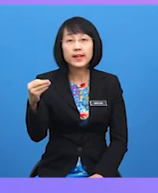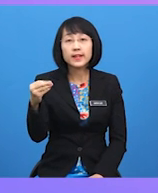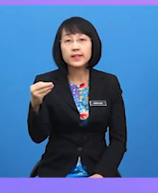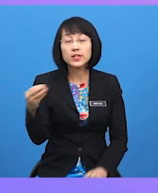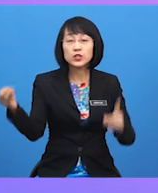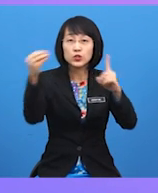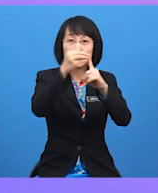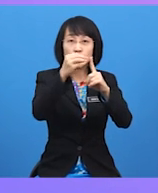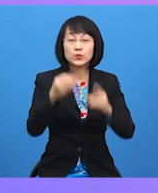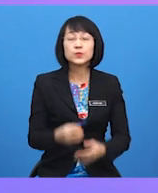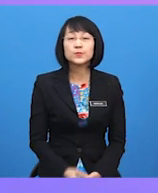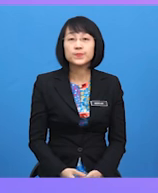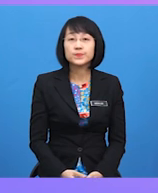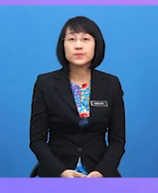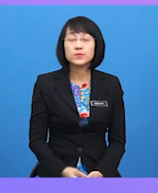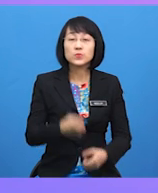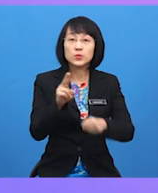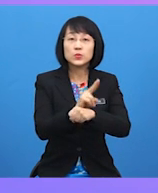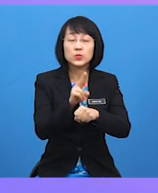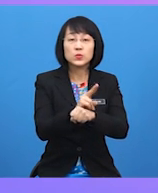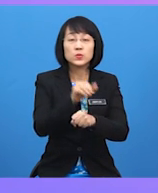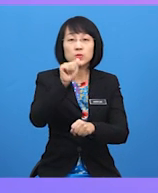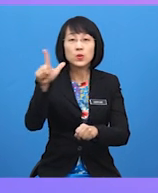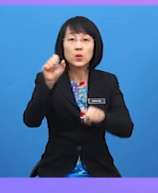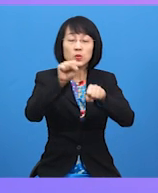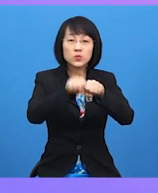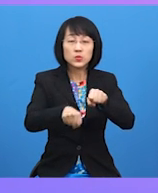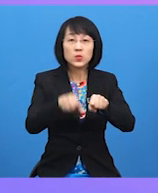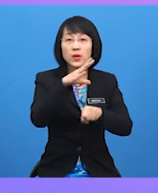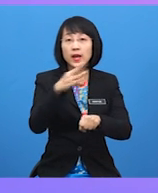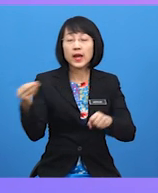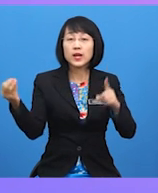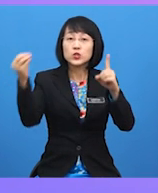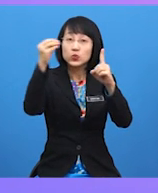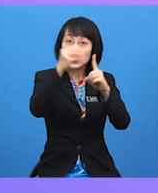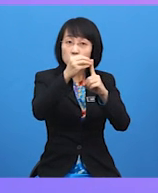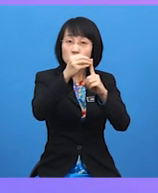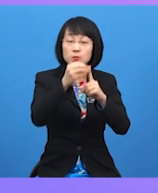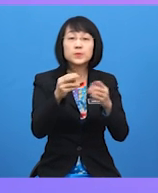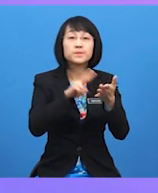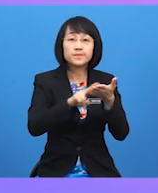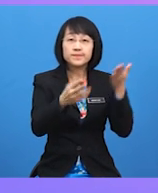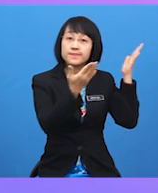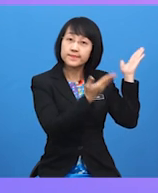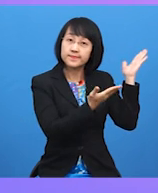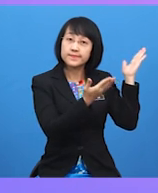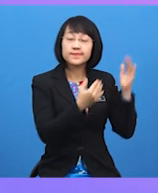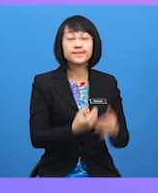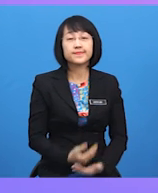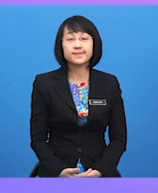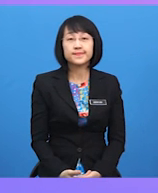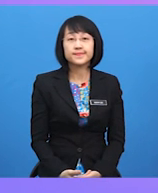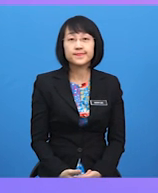to. We use also, and to, to give more information about